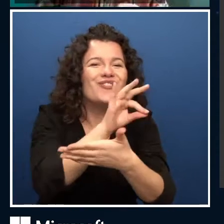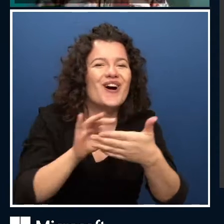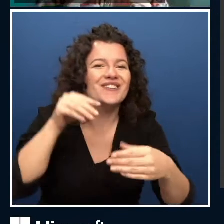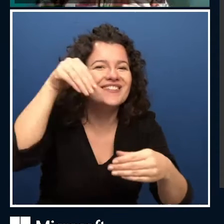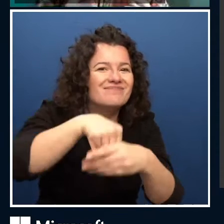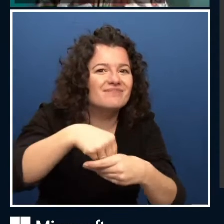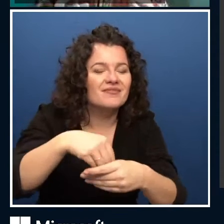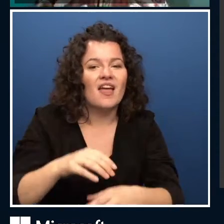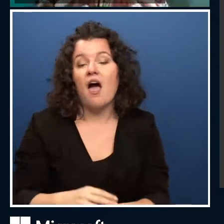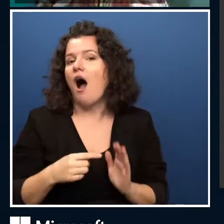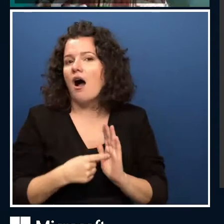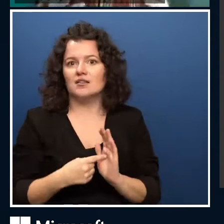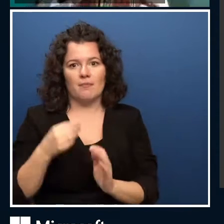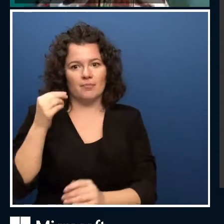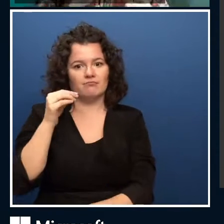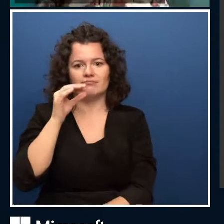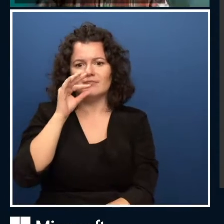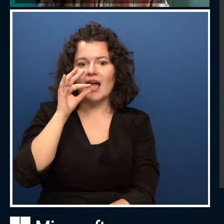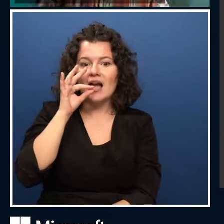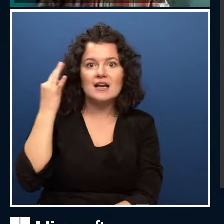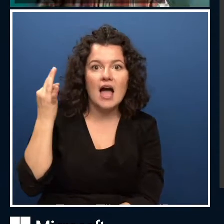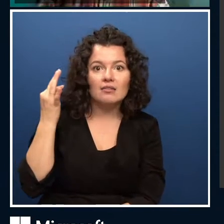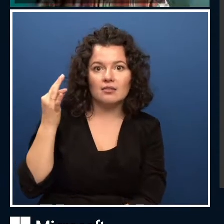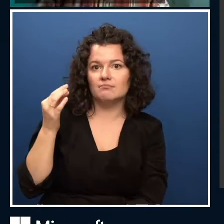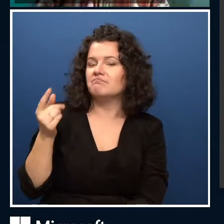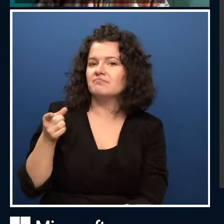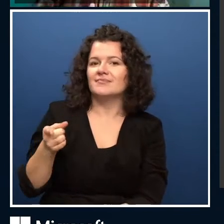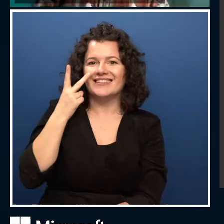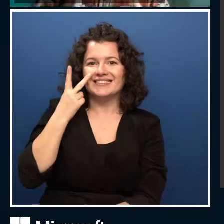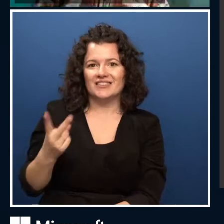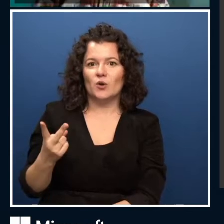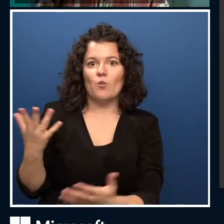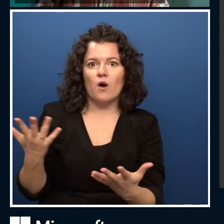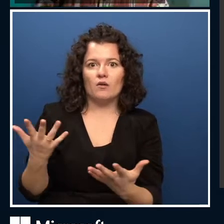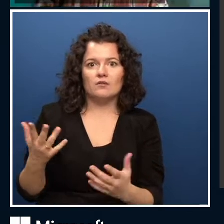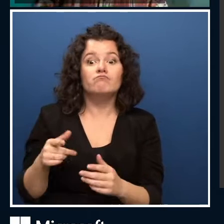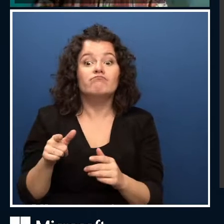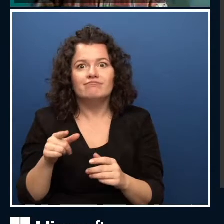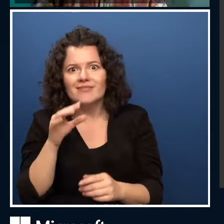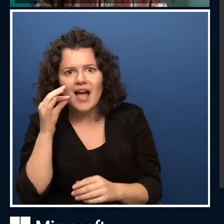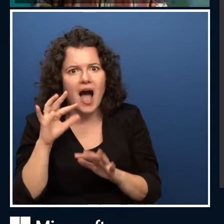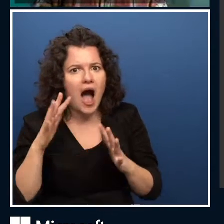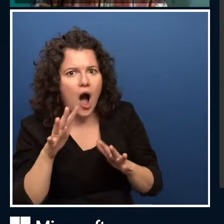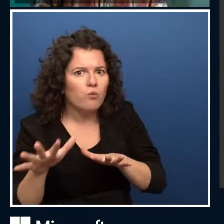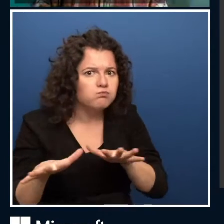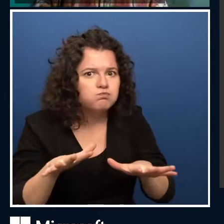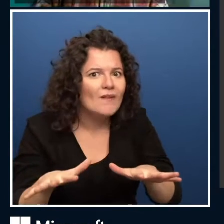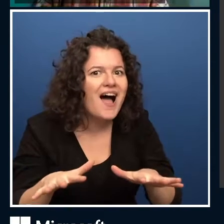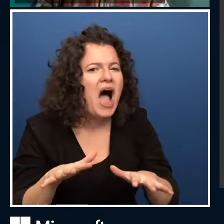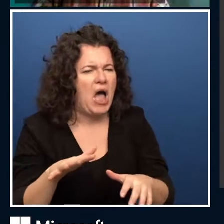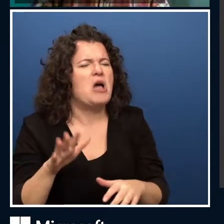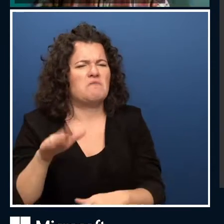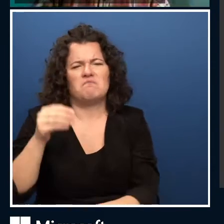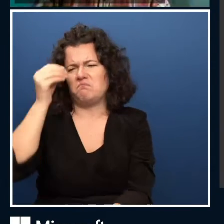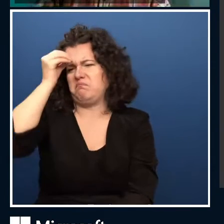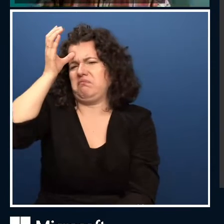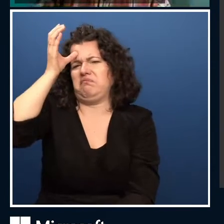can look into your eyes intelligently. But apart from that, I mean, what makes you think that cat is intelligent?